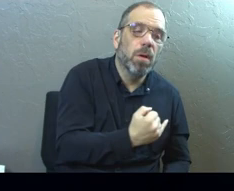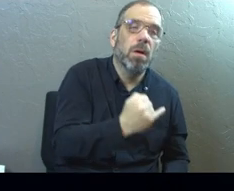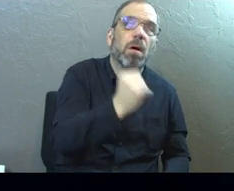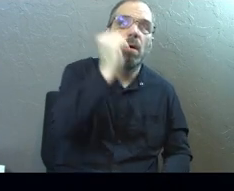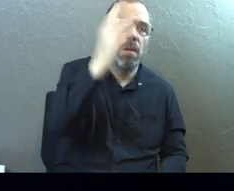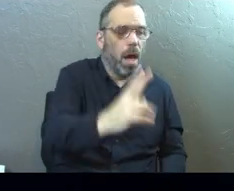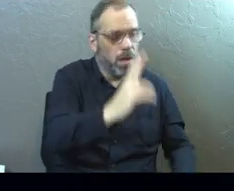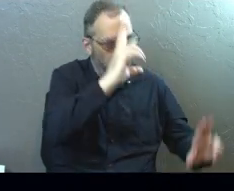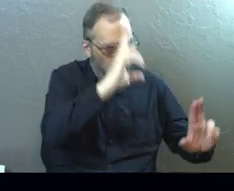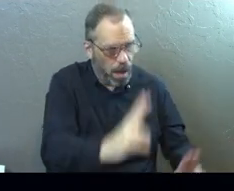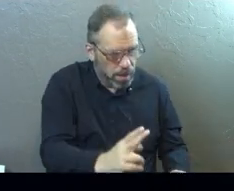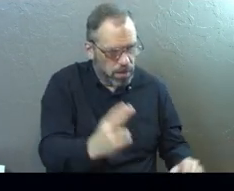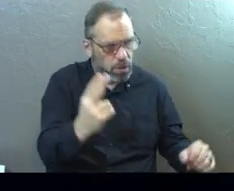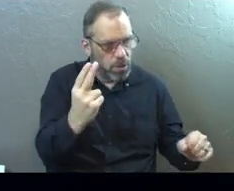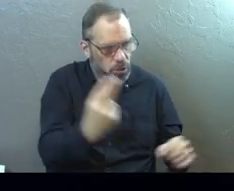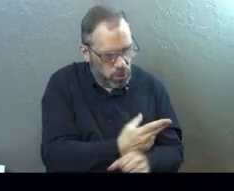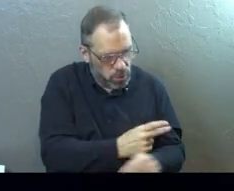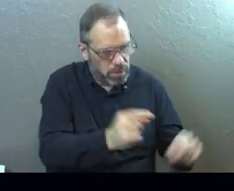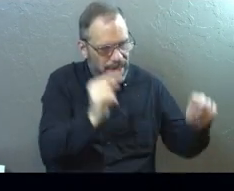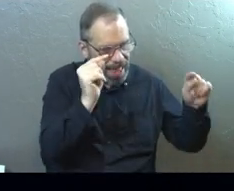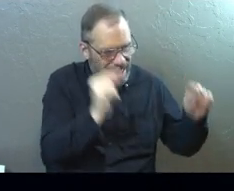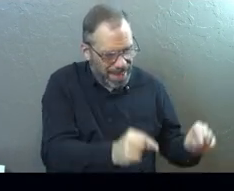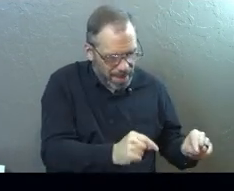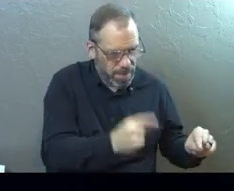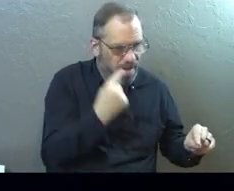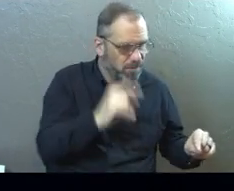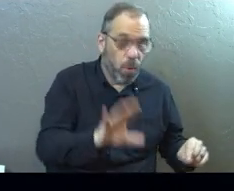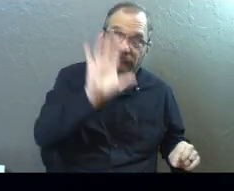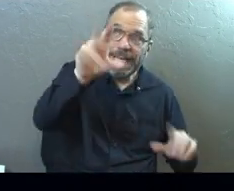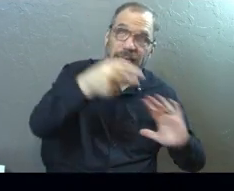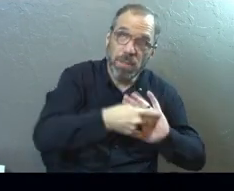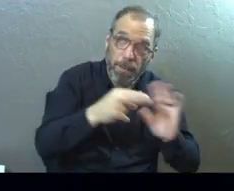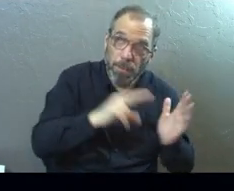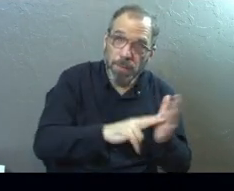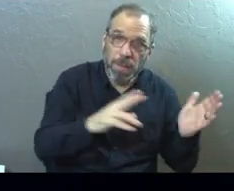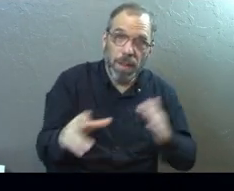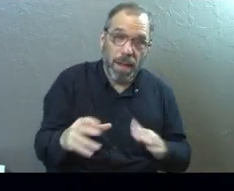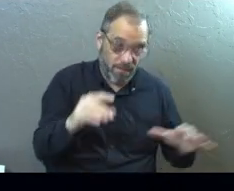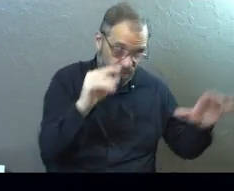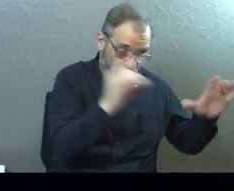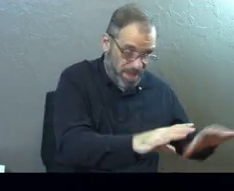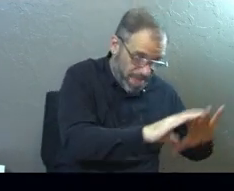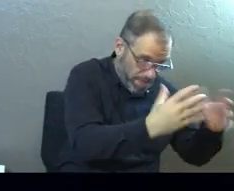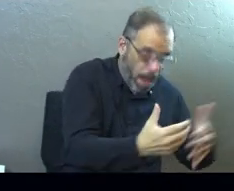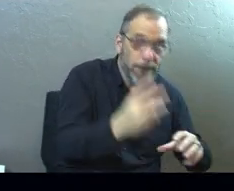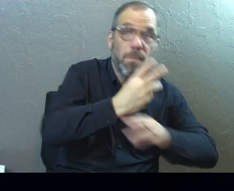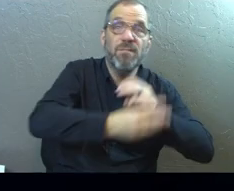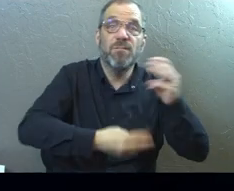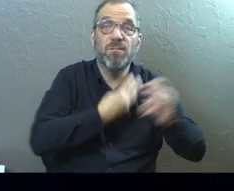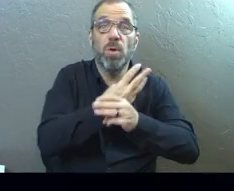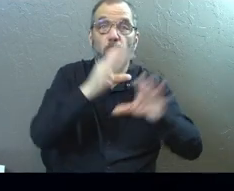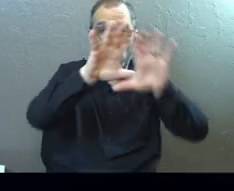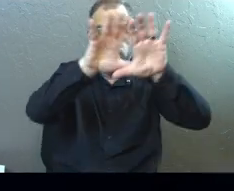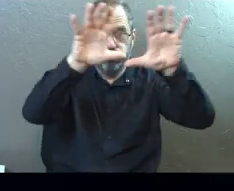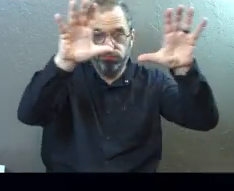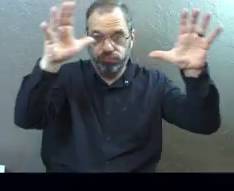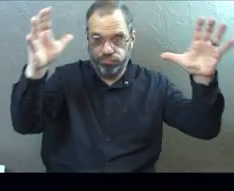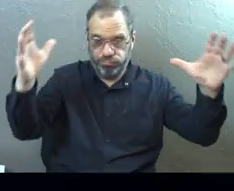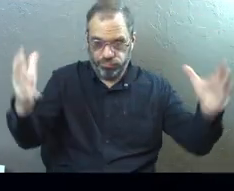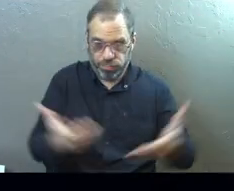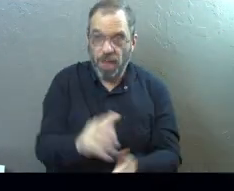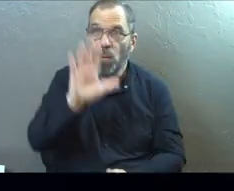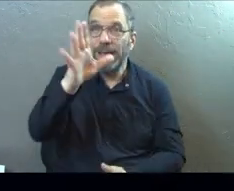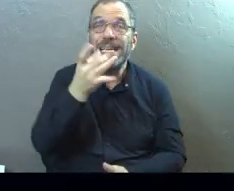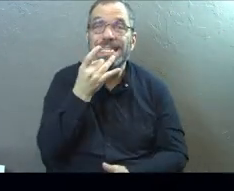and gifted by God and to be used by him for his purpose and plan, not just for them, but for the world, ultimately to let God's light